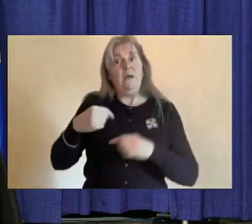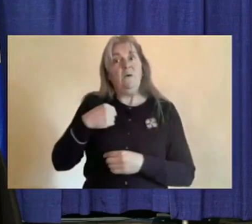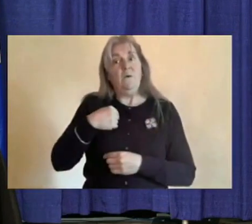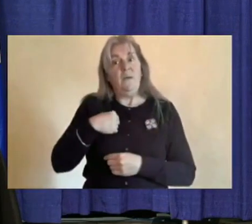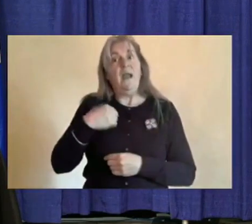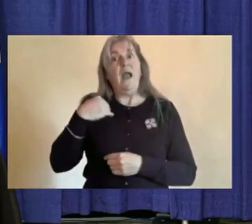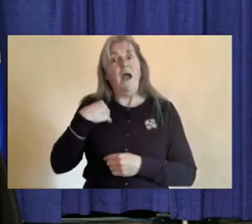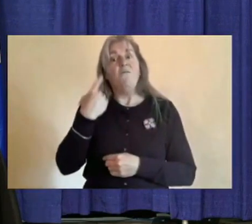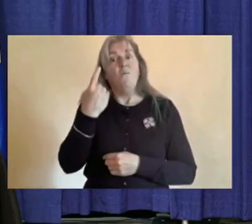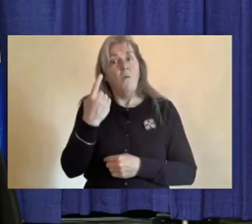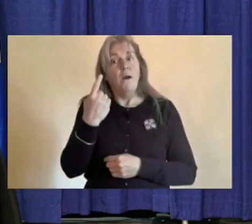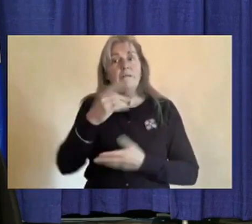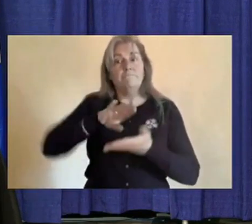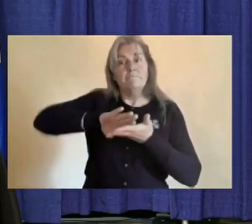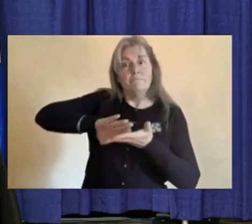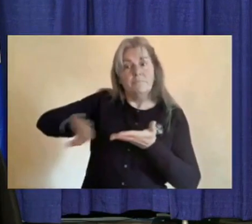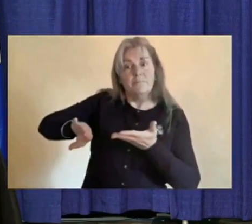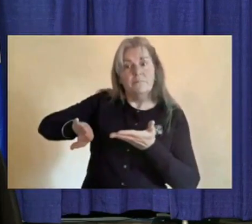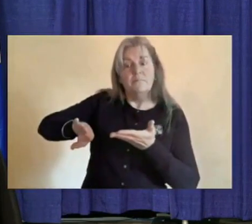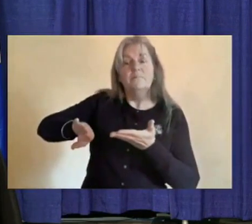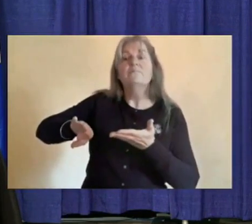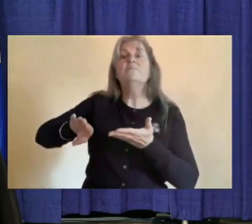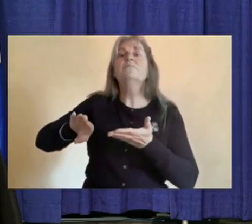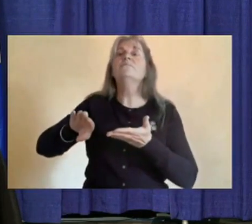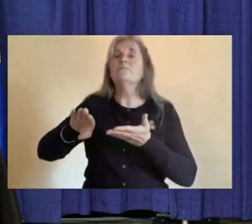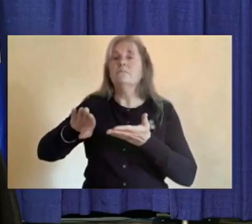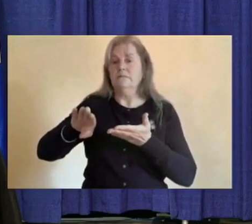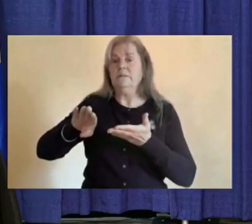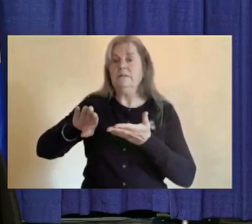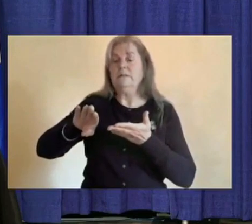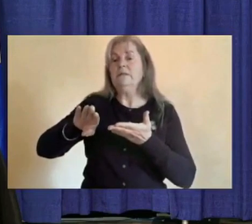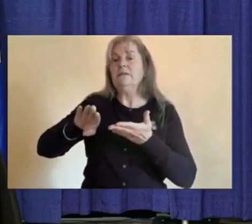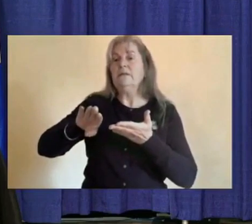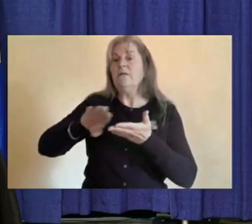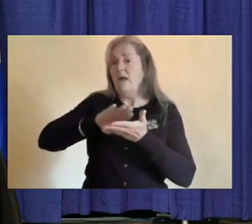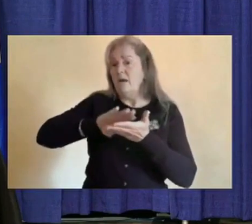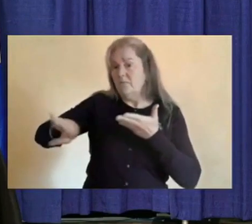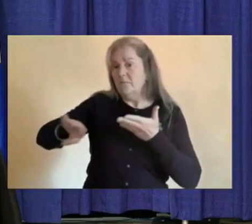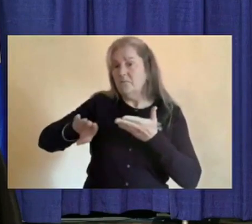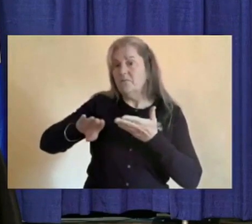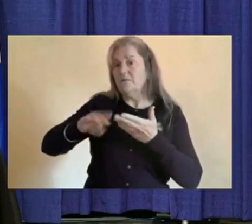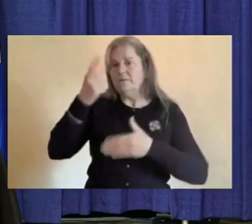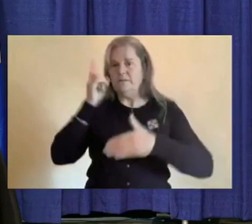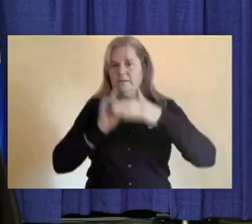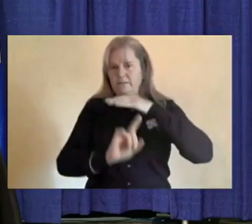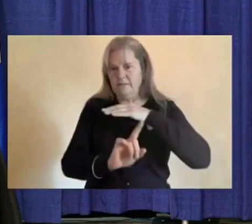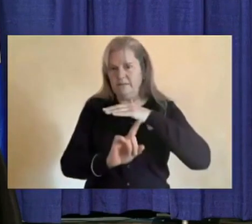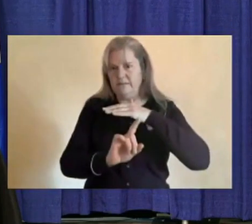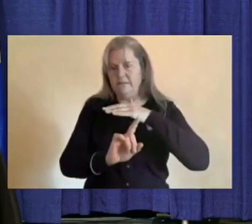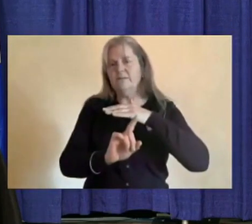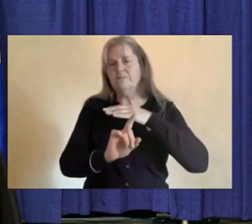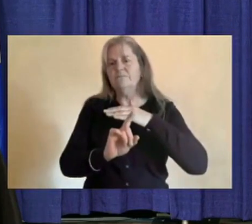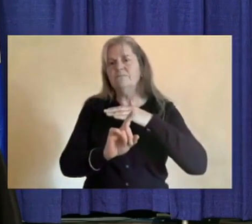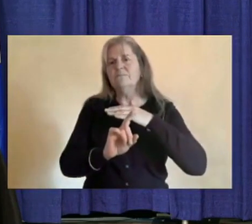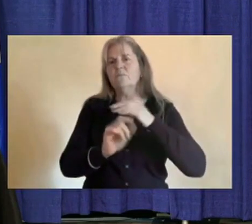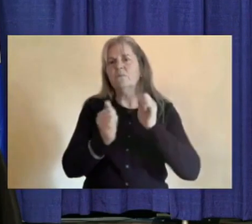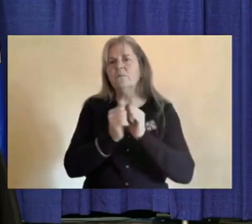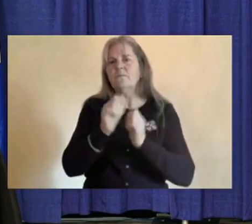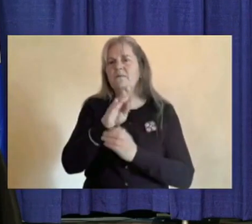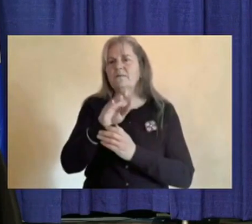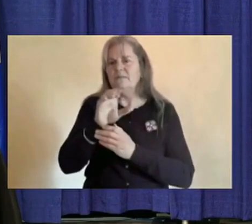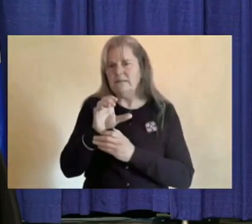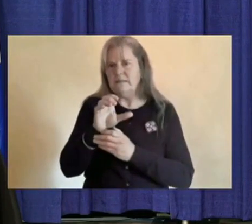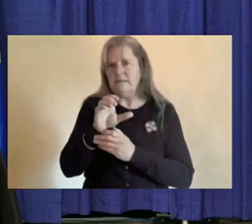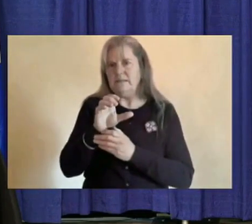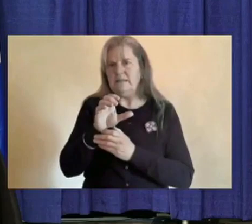in our case the third largest province in the country that we happen to border with. We continue